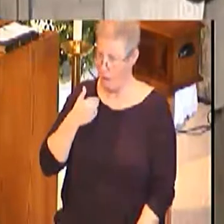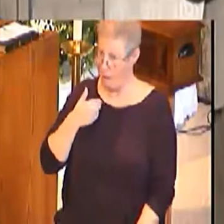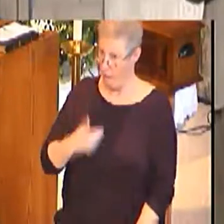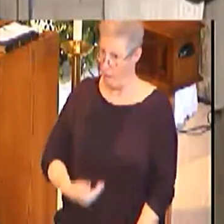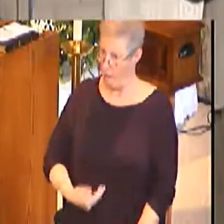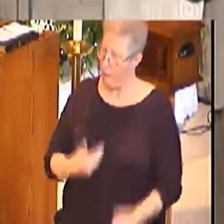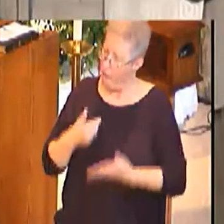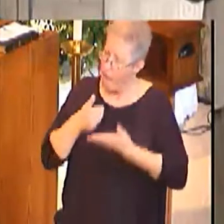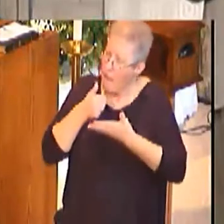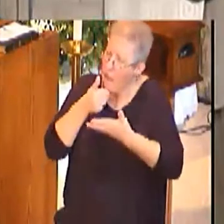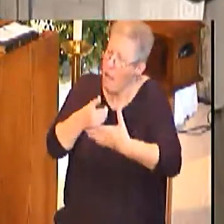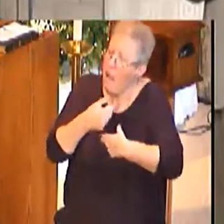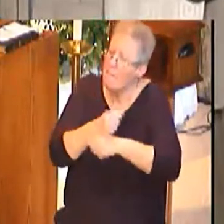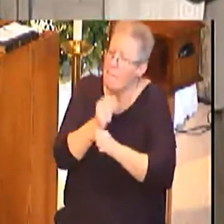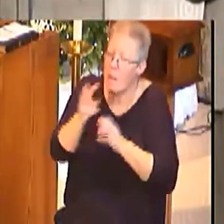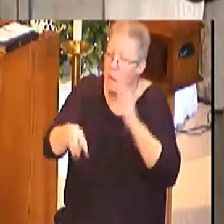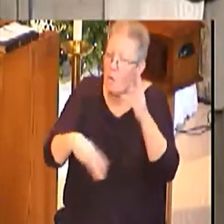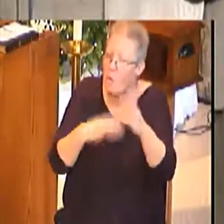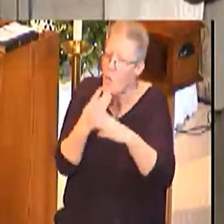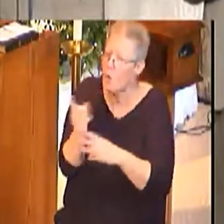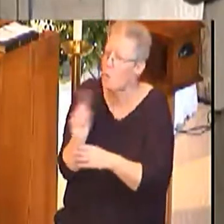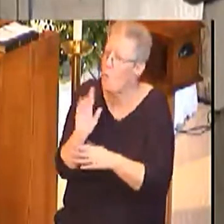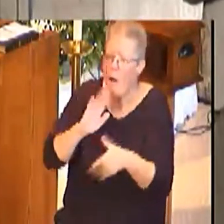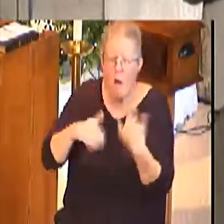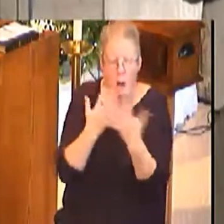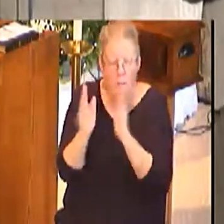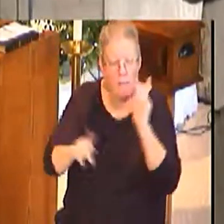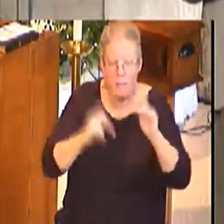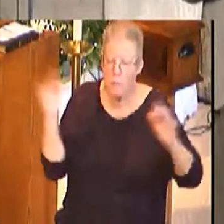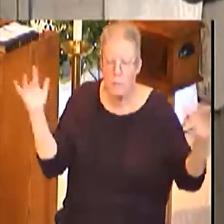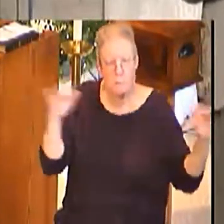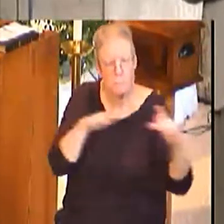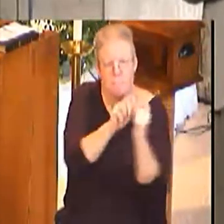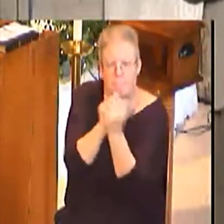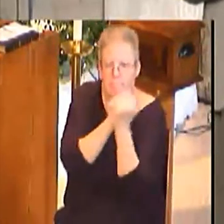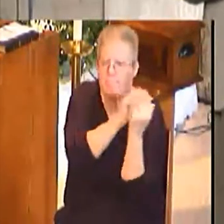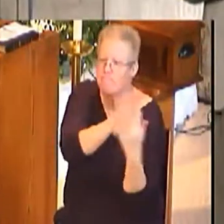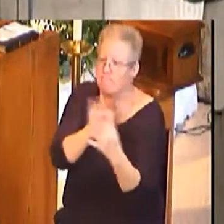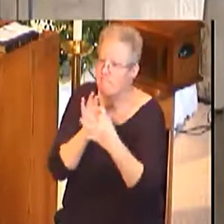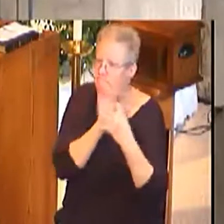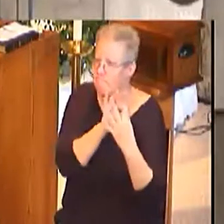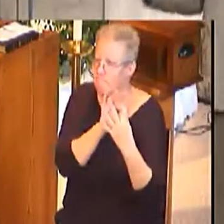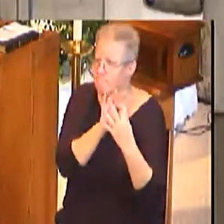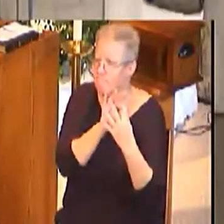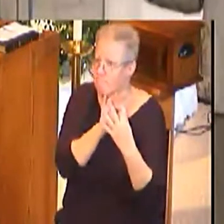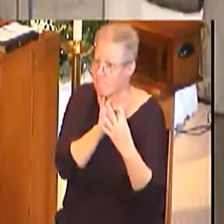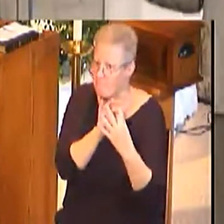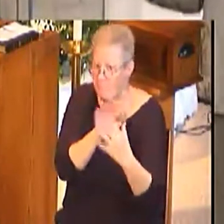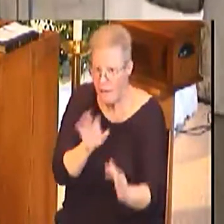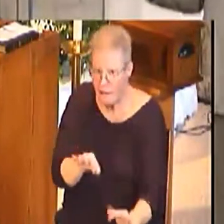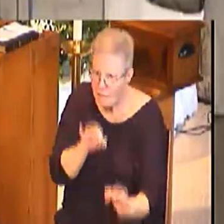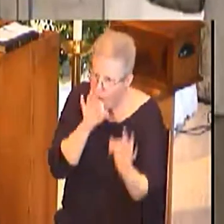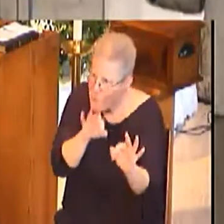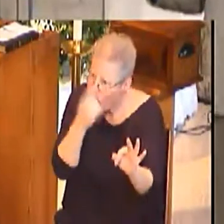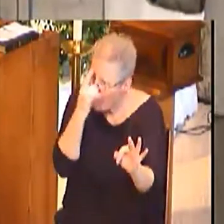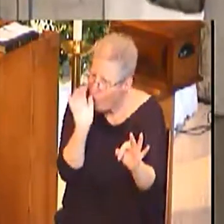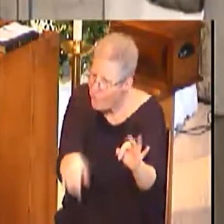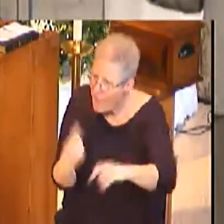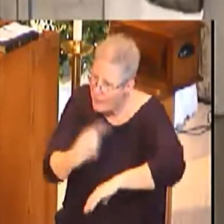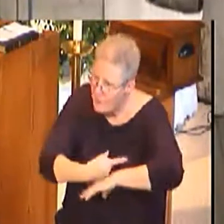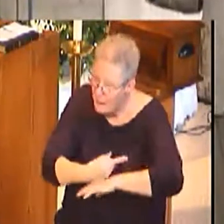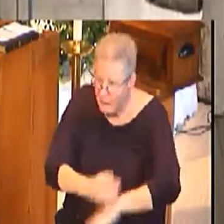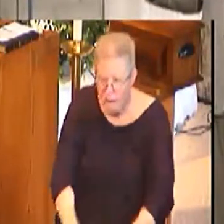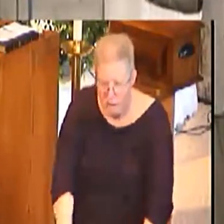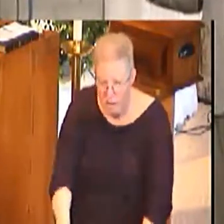a world where all people come together in unity. Was that not perfect for that day? Absolutely